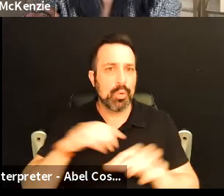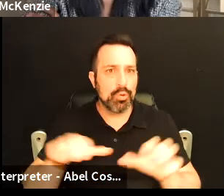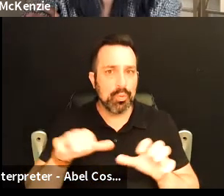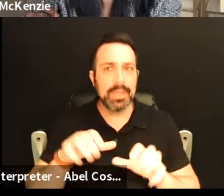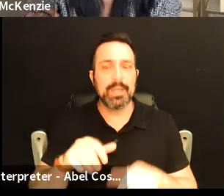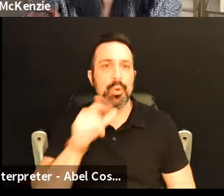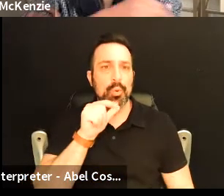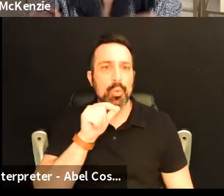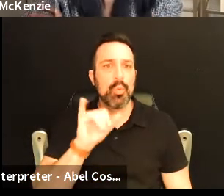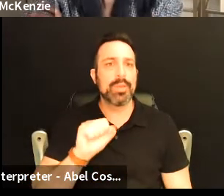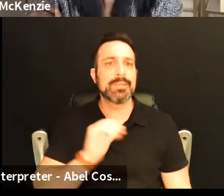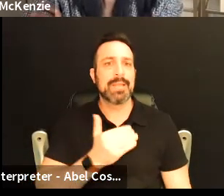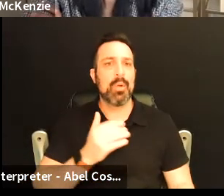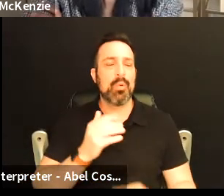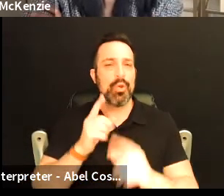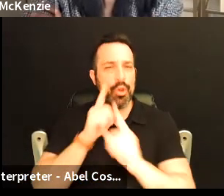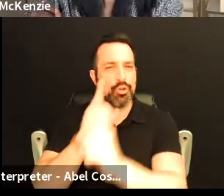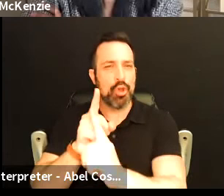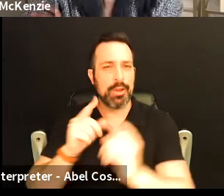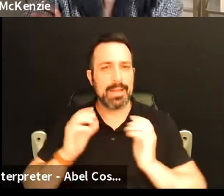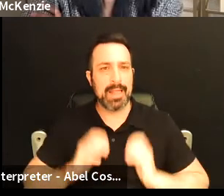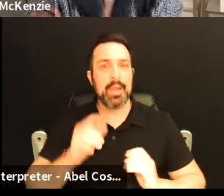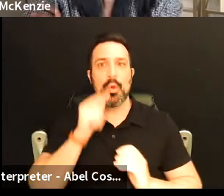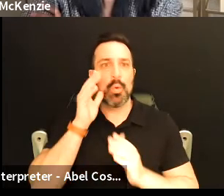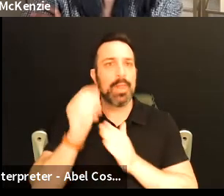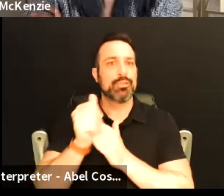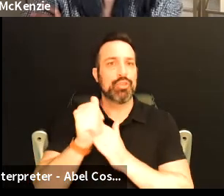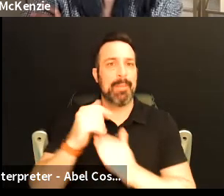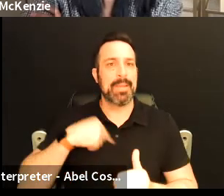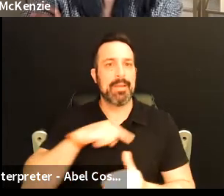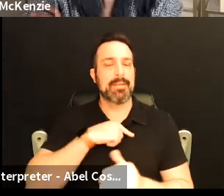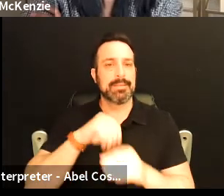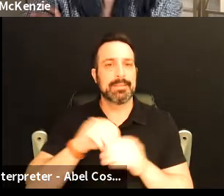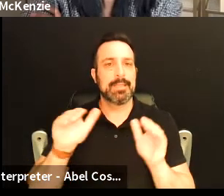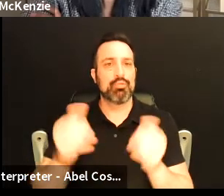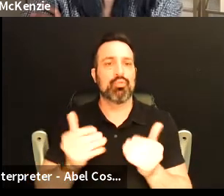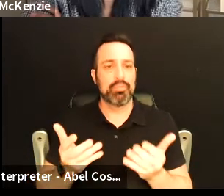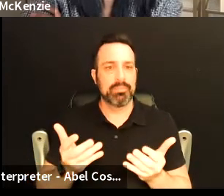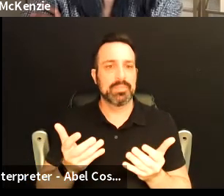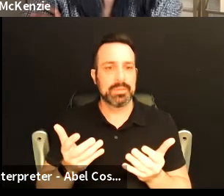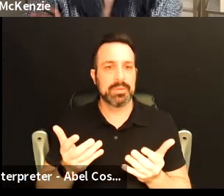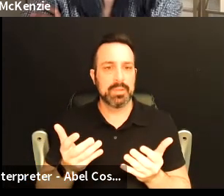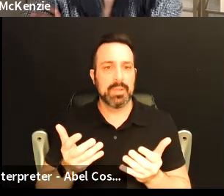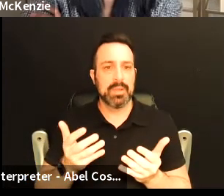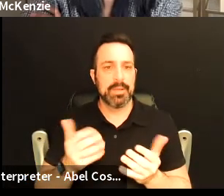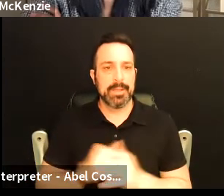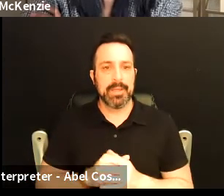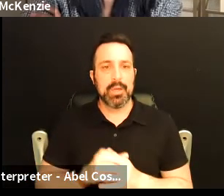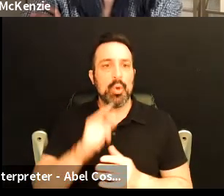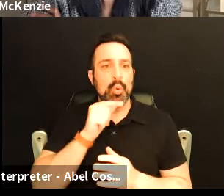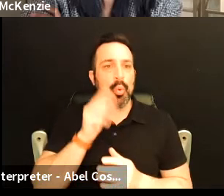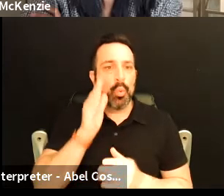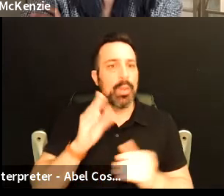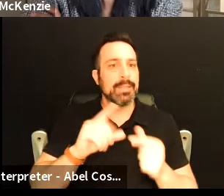and who is our target client and who will champion us in rooms that we're not in um and who will